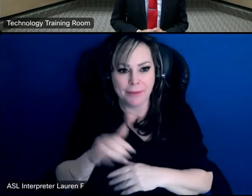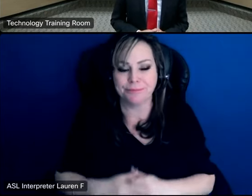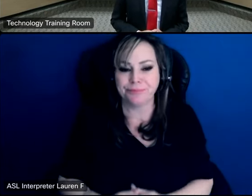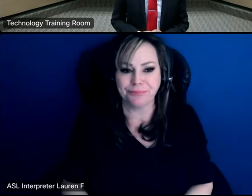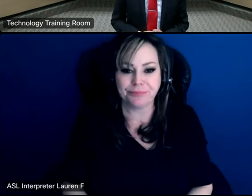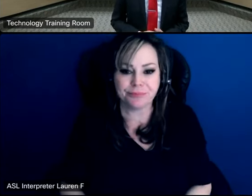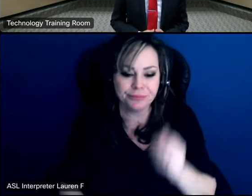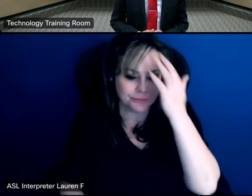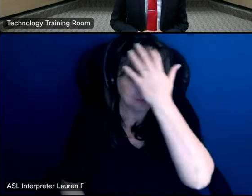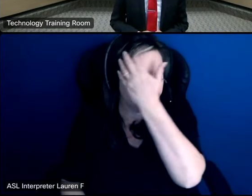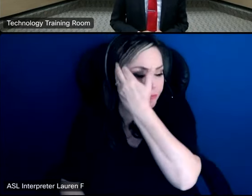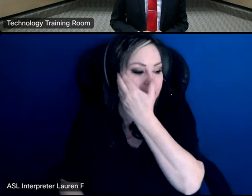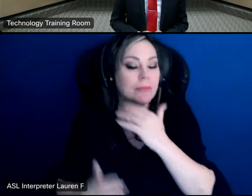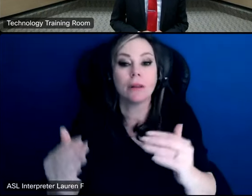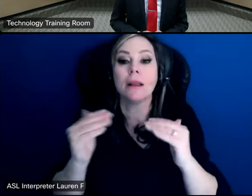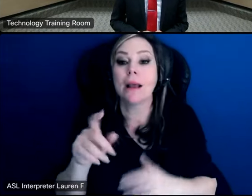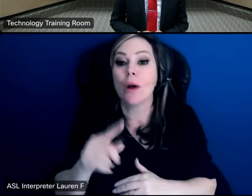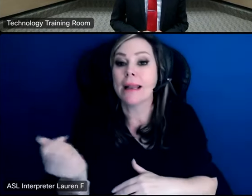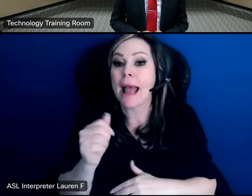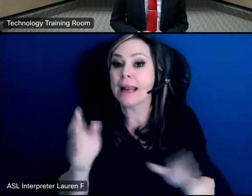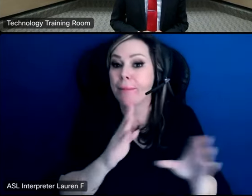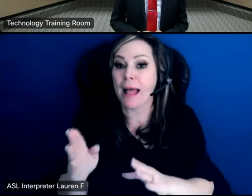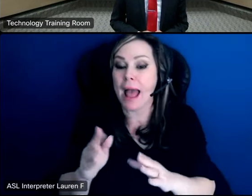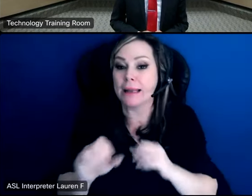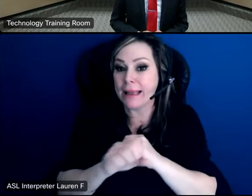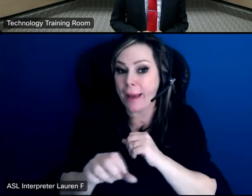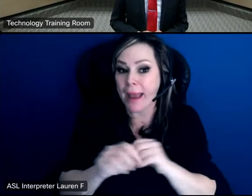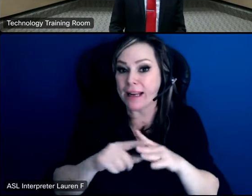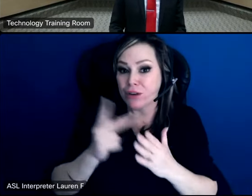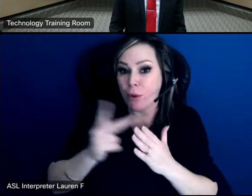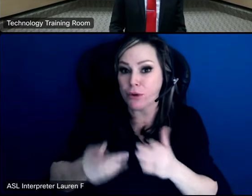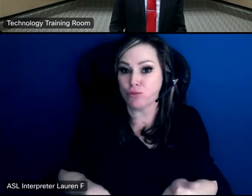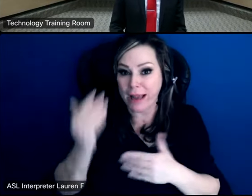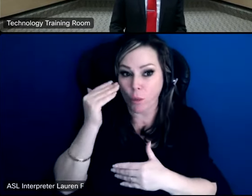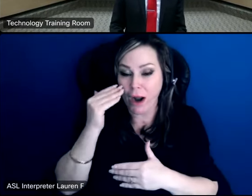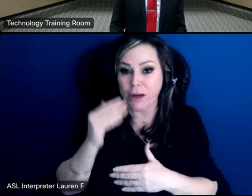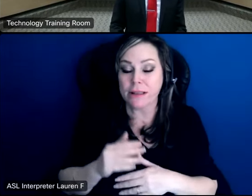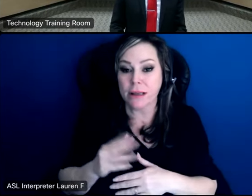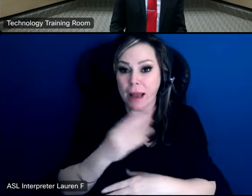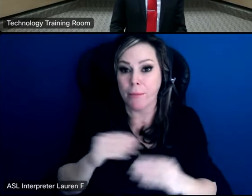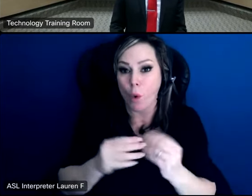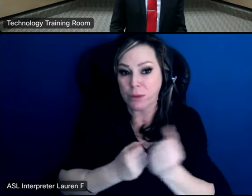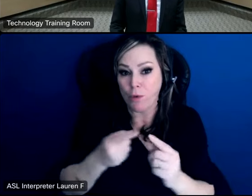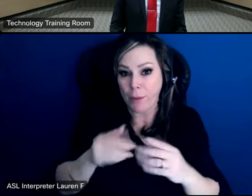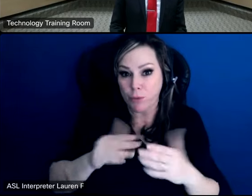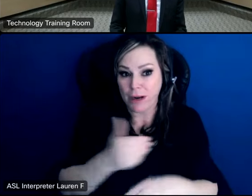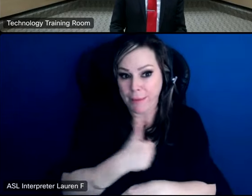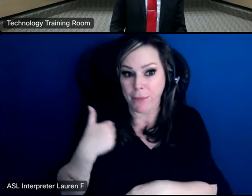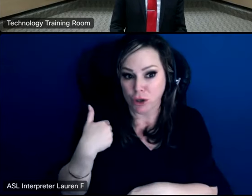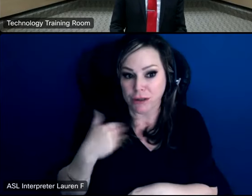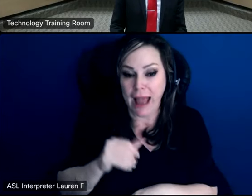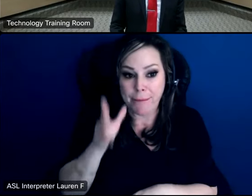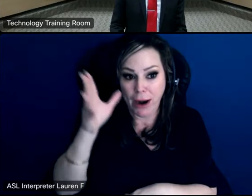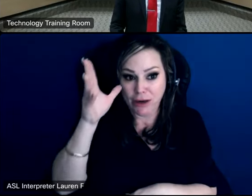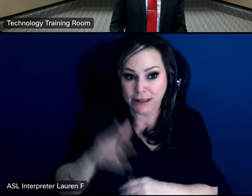our next question is are there are there any planned campaigns or initiatives to raise awareness and garner support from community and from parents